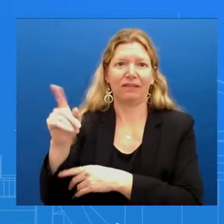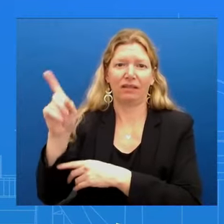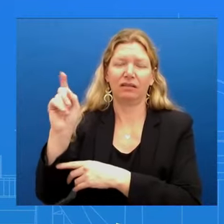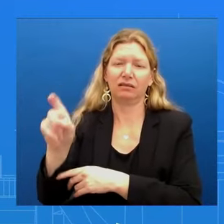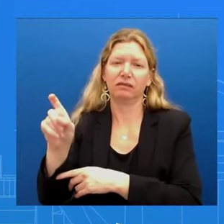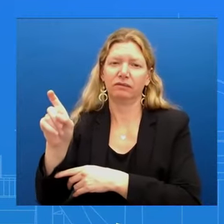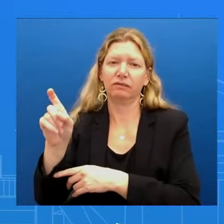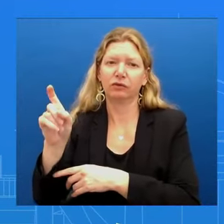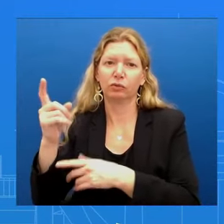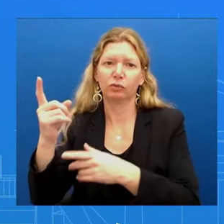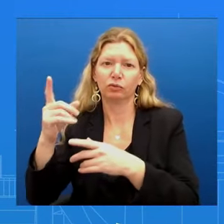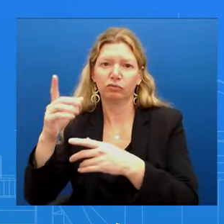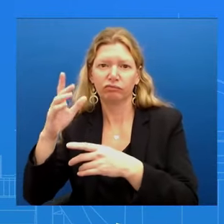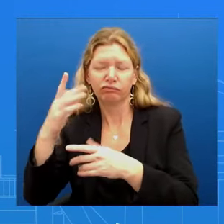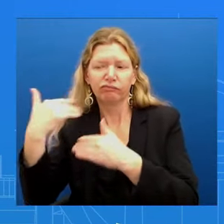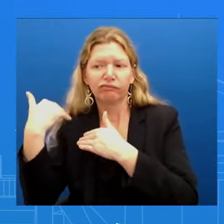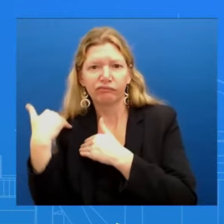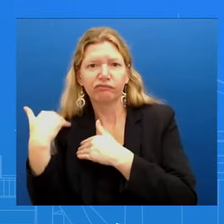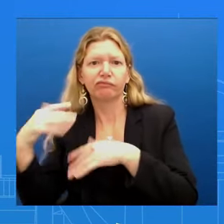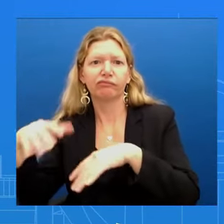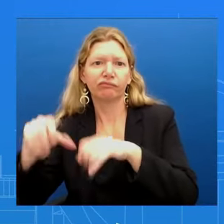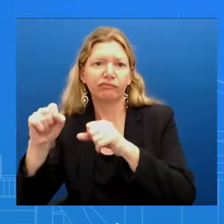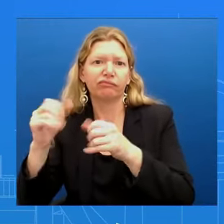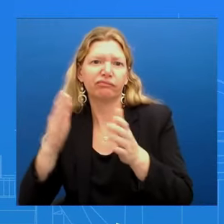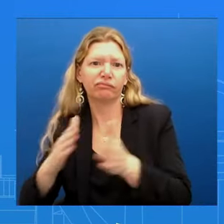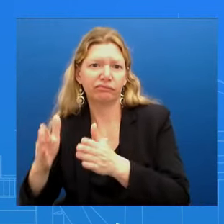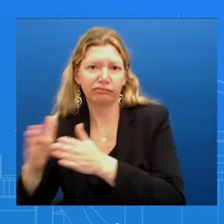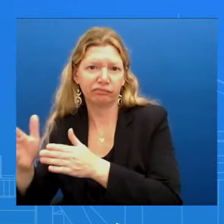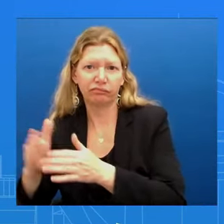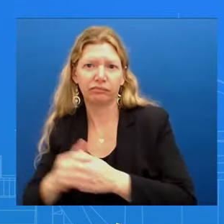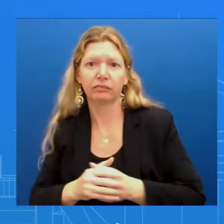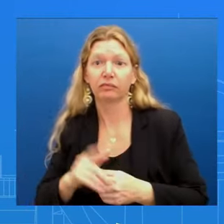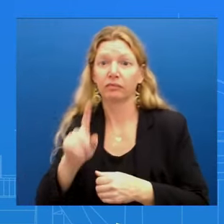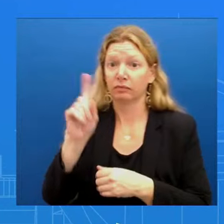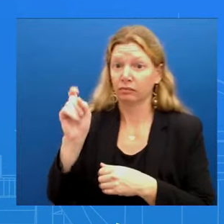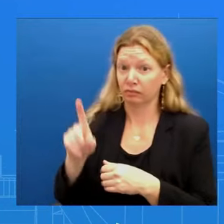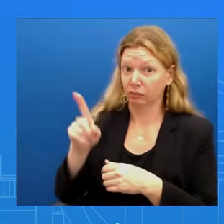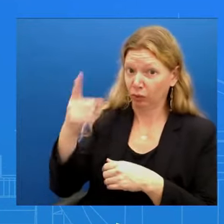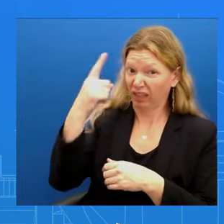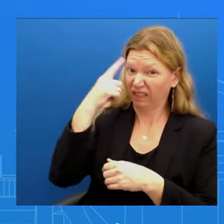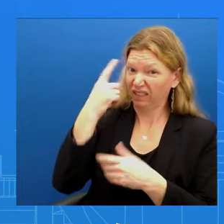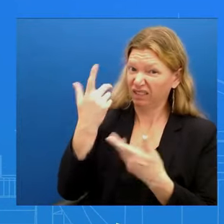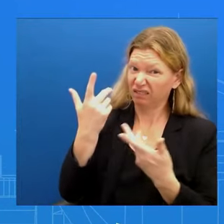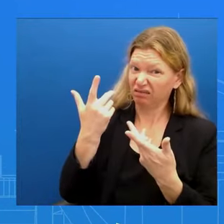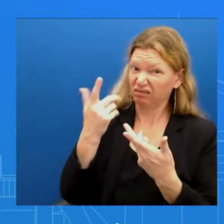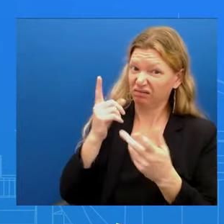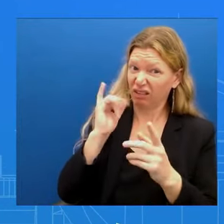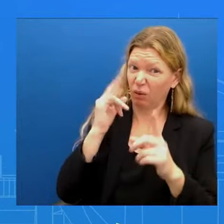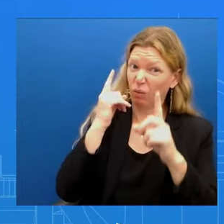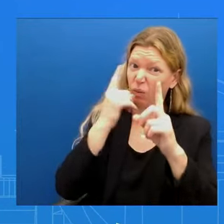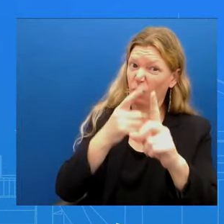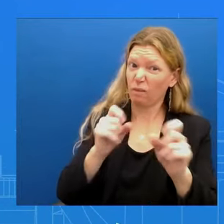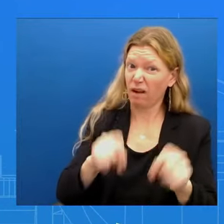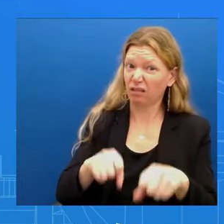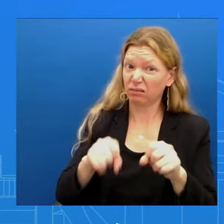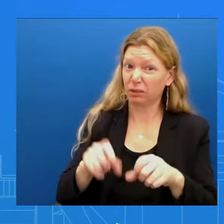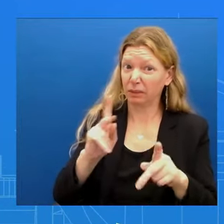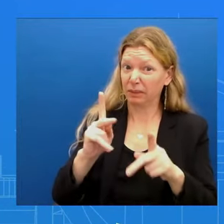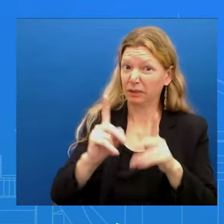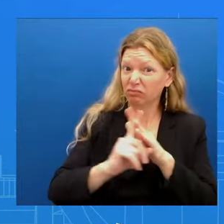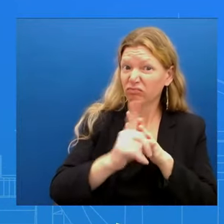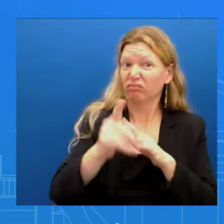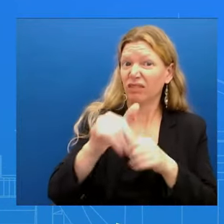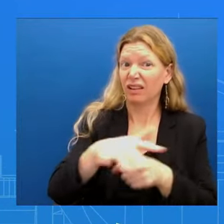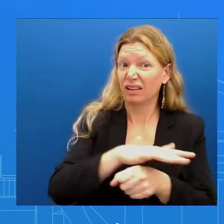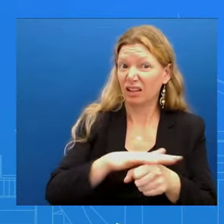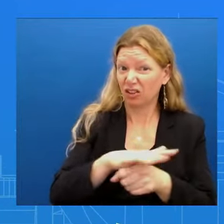realistic goal, that it is viable to try to move those people out of that area? let's see what the Israeli Defense Forces come up with And if they